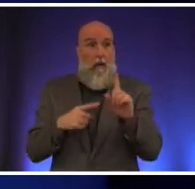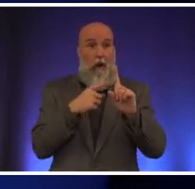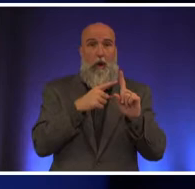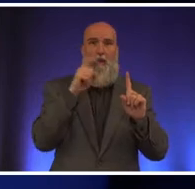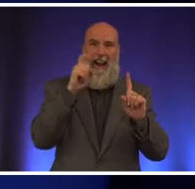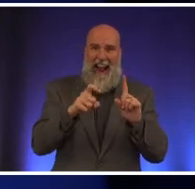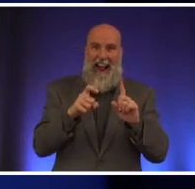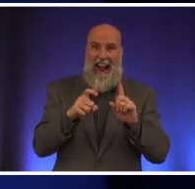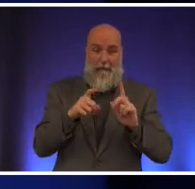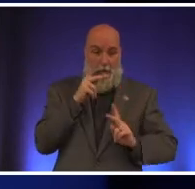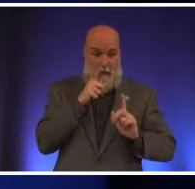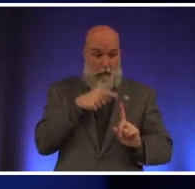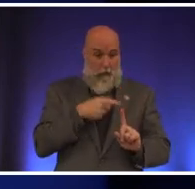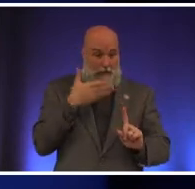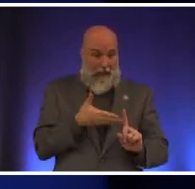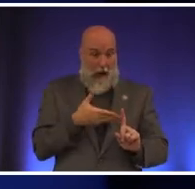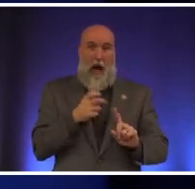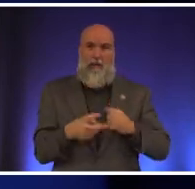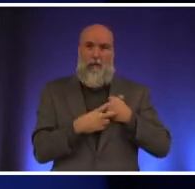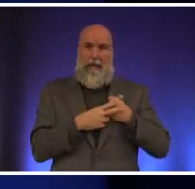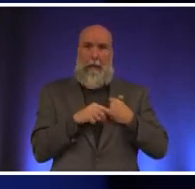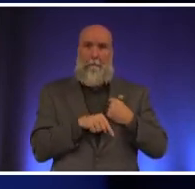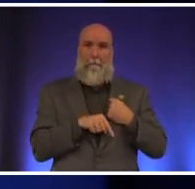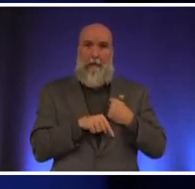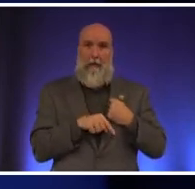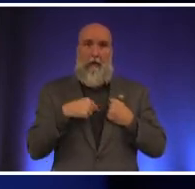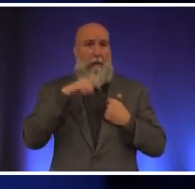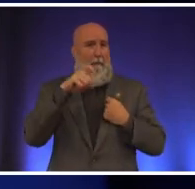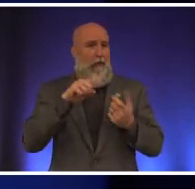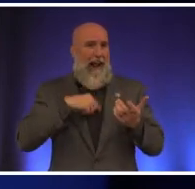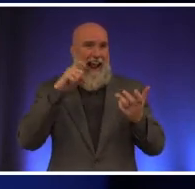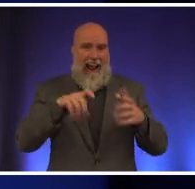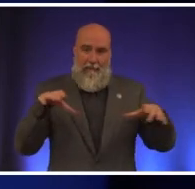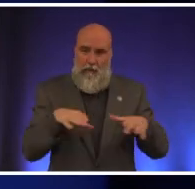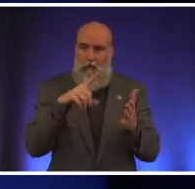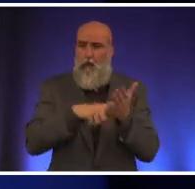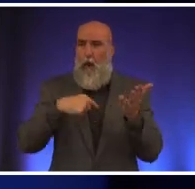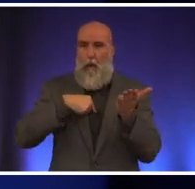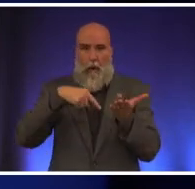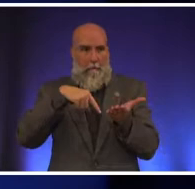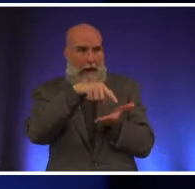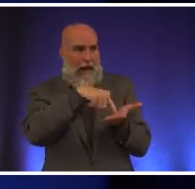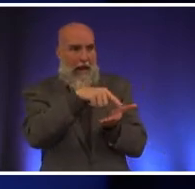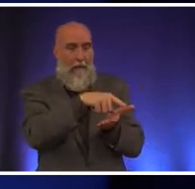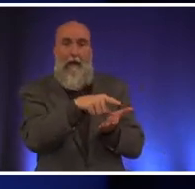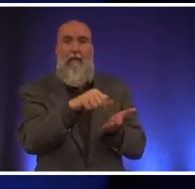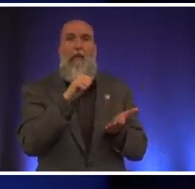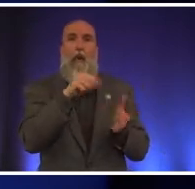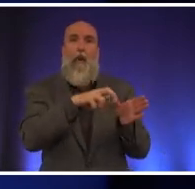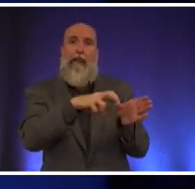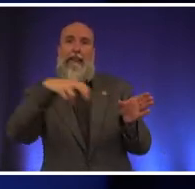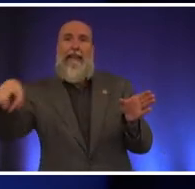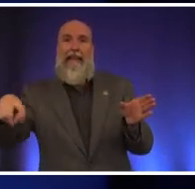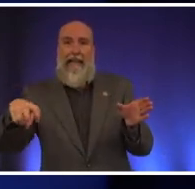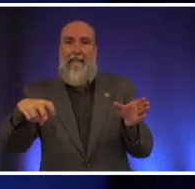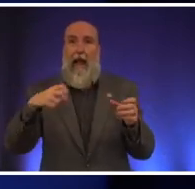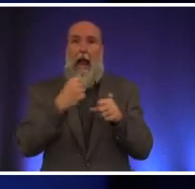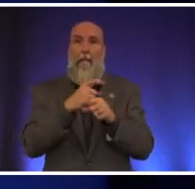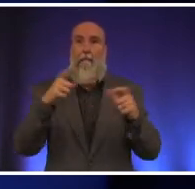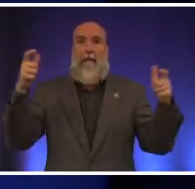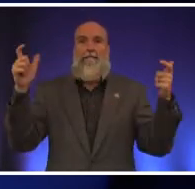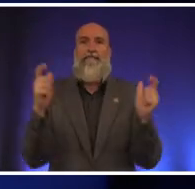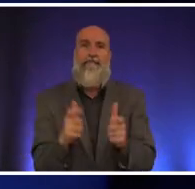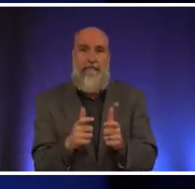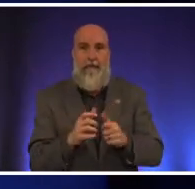got to retain the folks that are there so that means we have to be doing the things that will retain people that won't leave and drive us further down